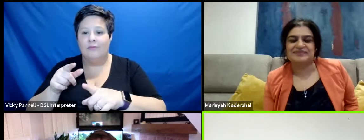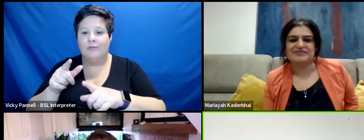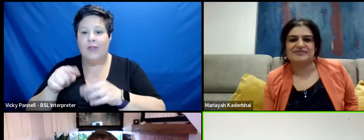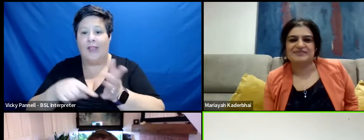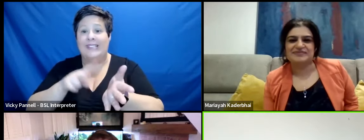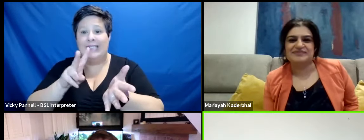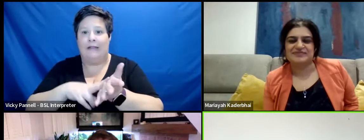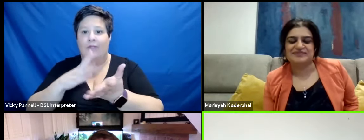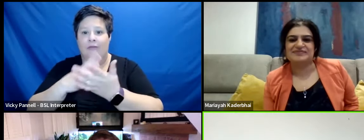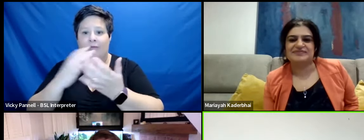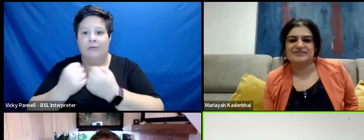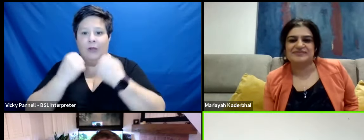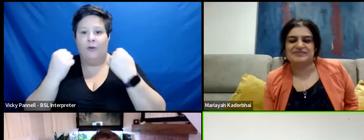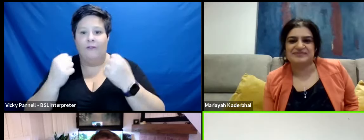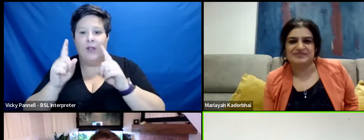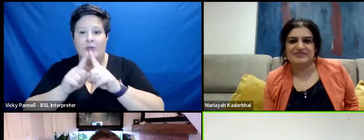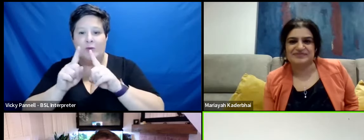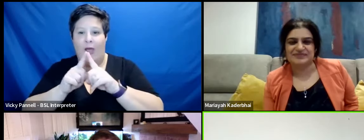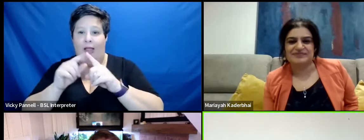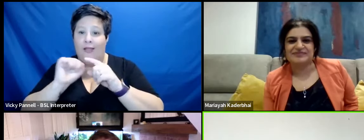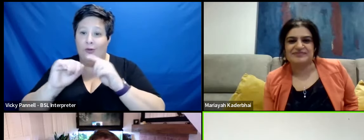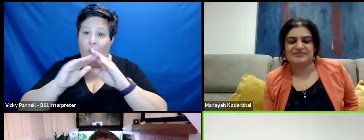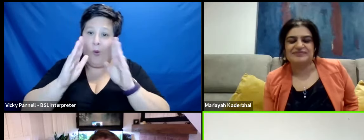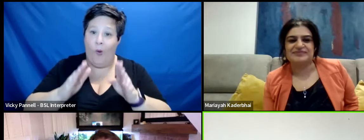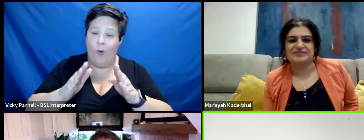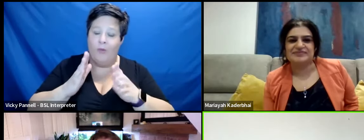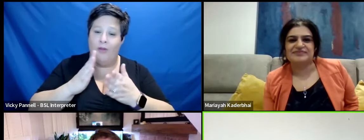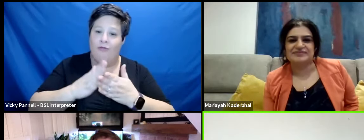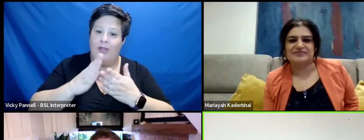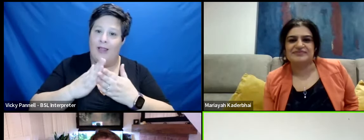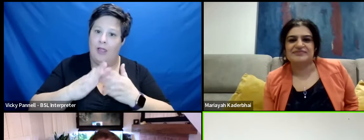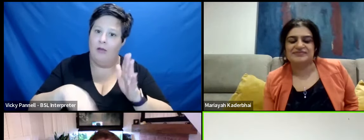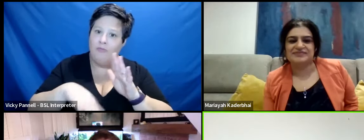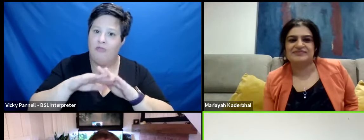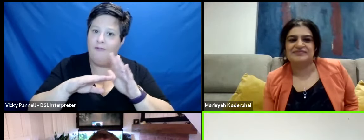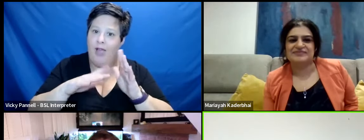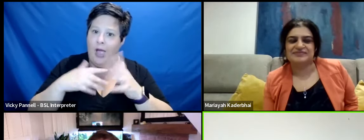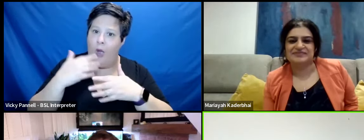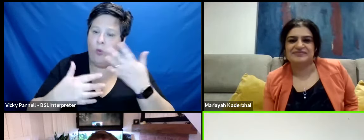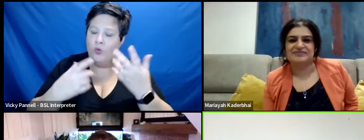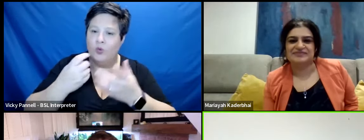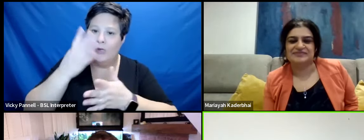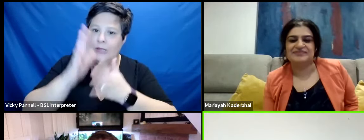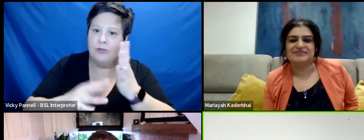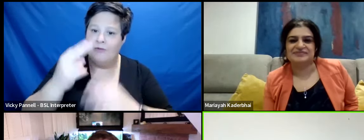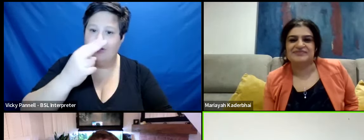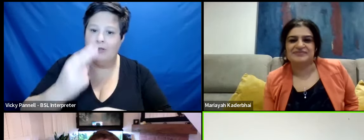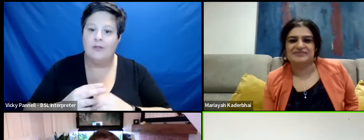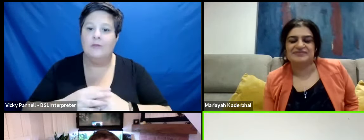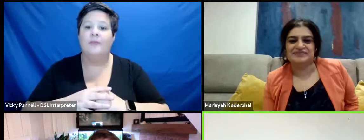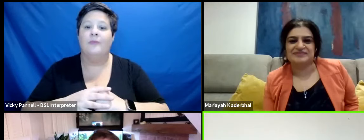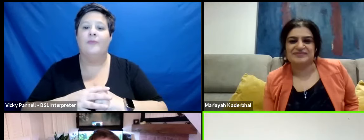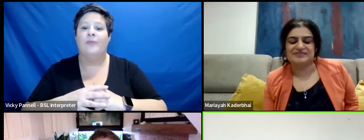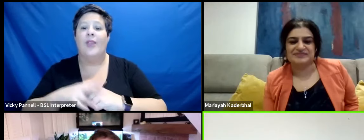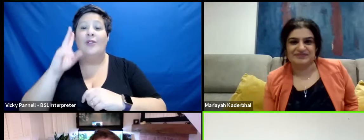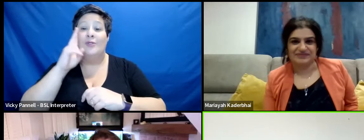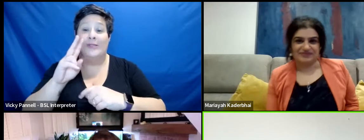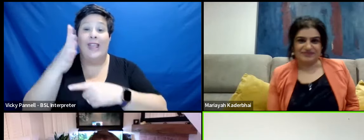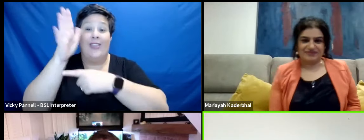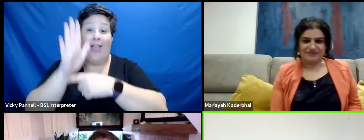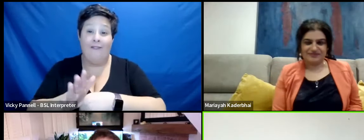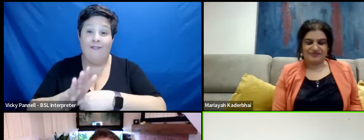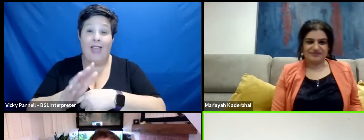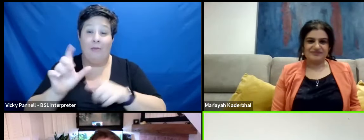have something in your home is a really profound way of experiencing art but to see that film